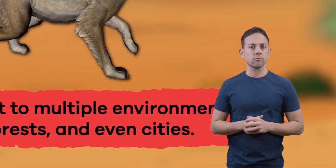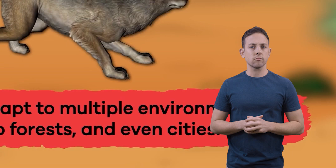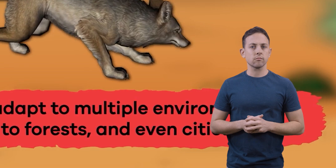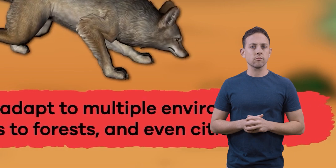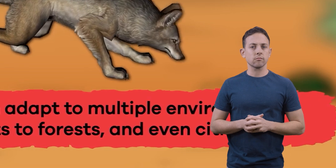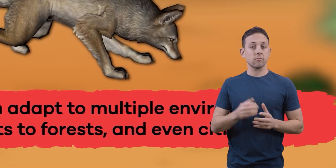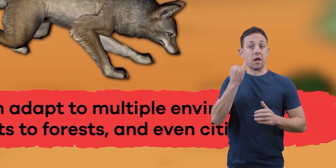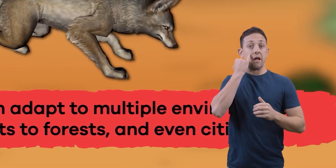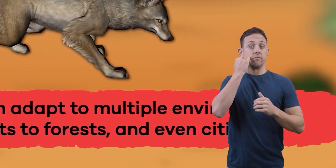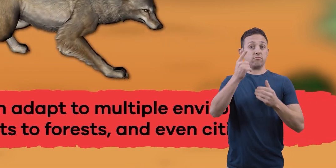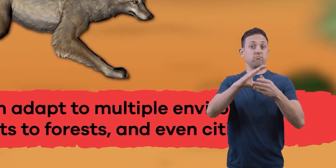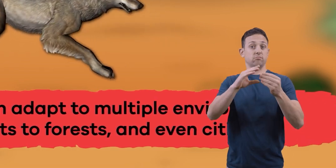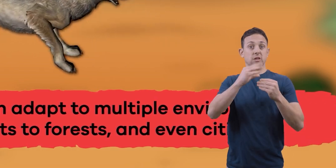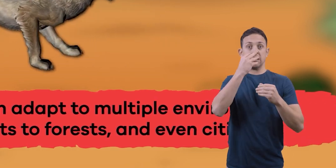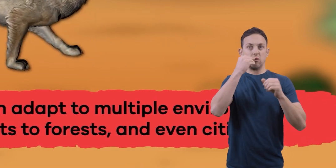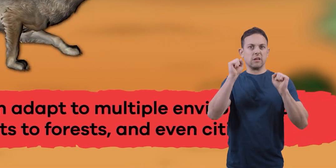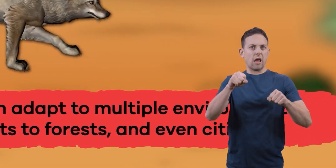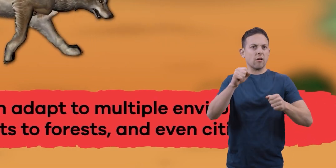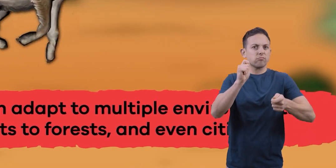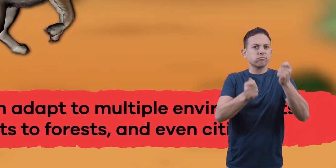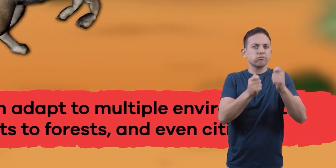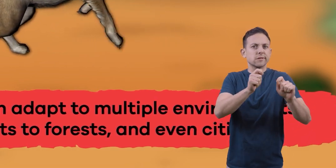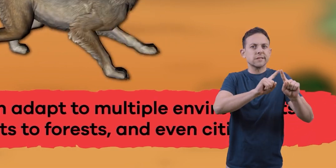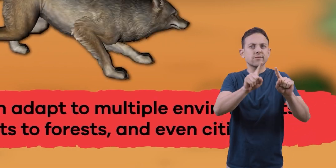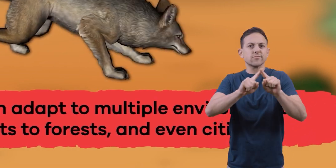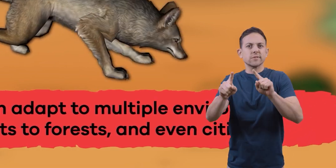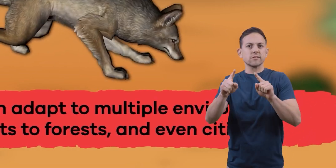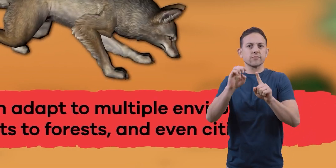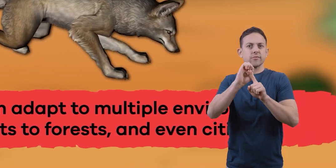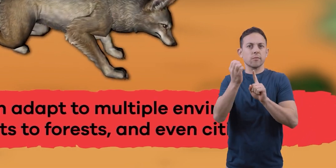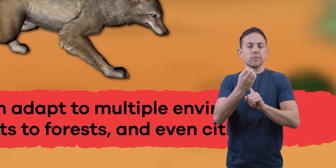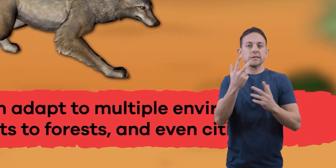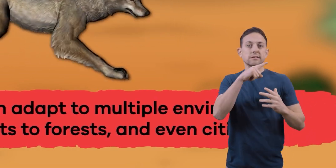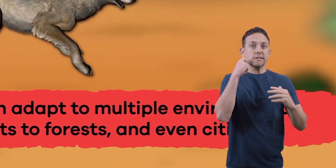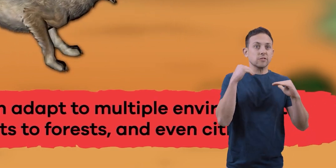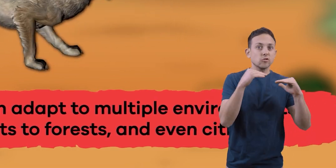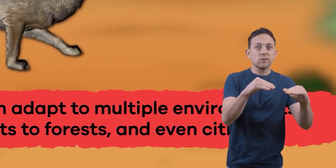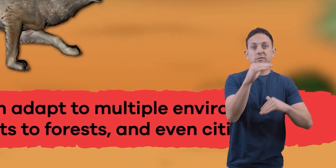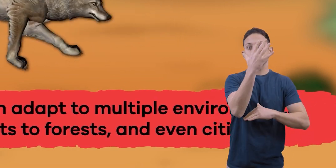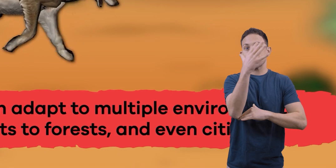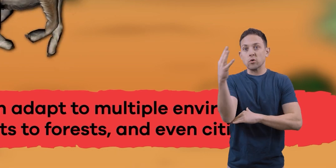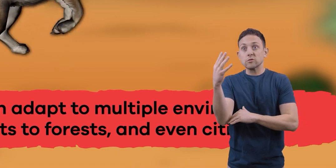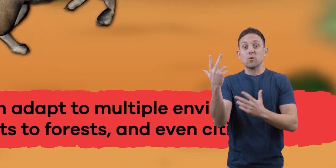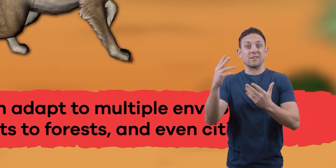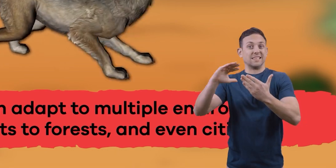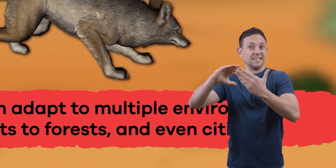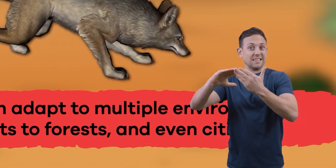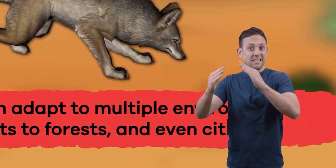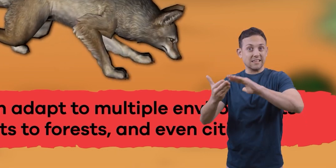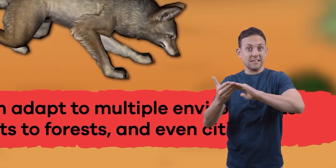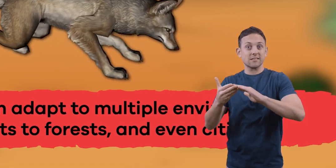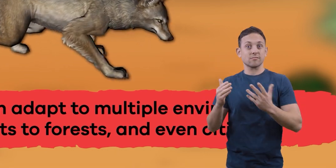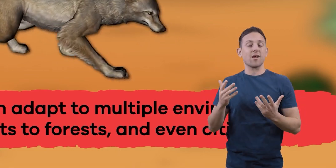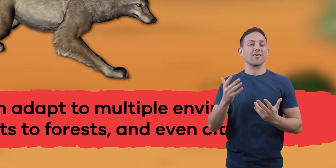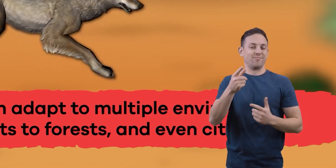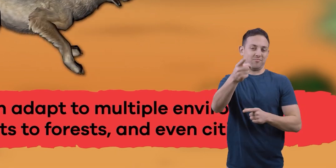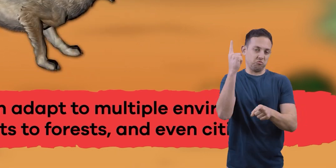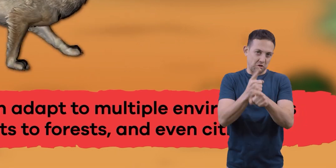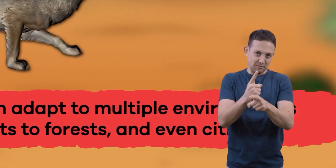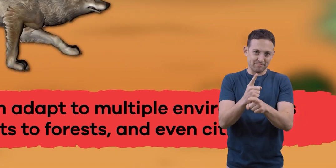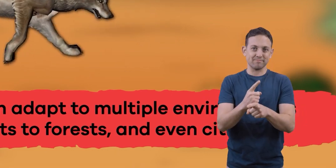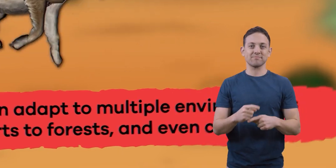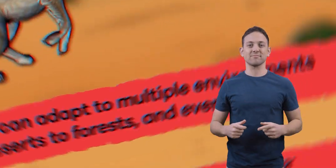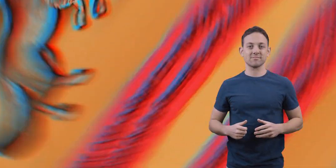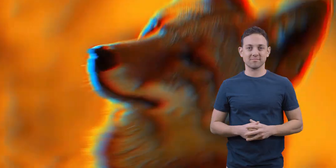If you said that coyotes can adapt to multiple environments, from deserts to forests and even cities, then you're